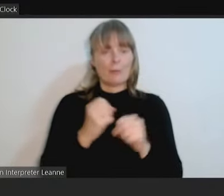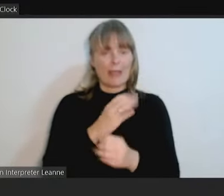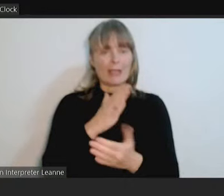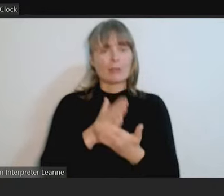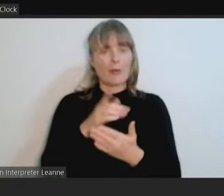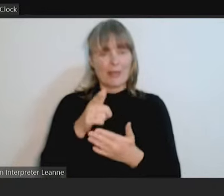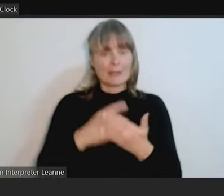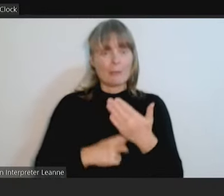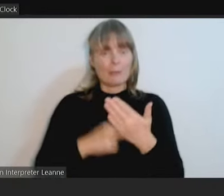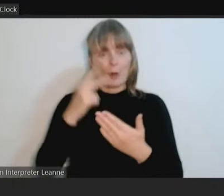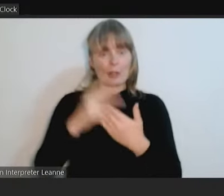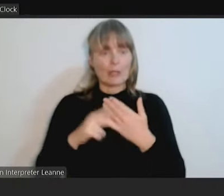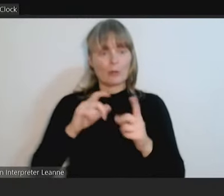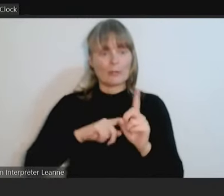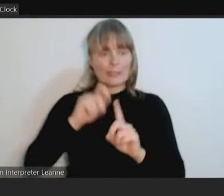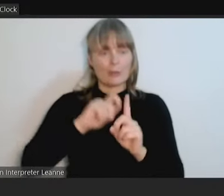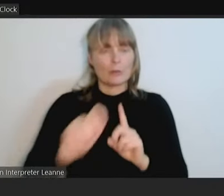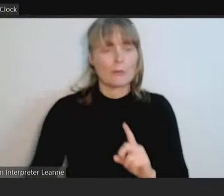quote. Thank you.